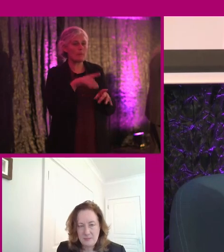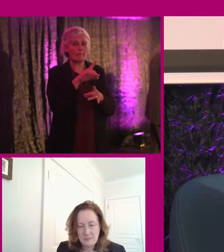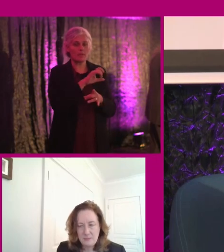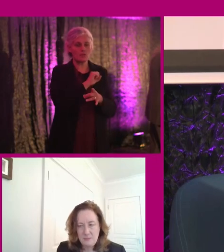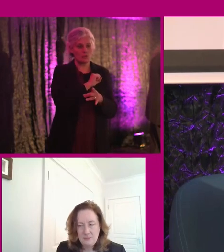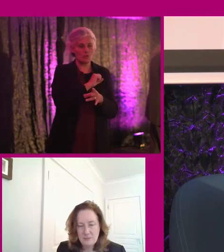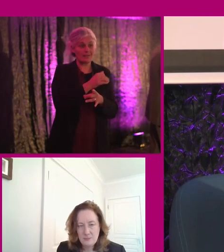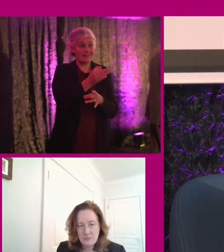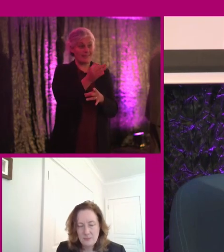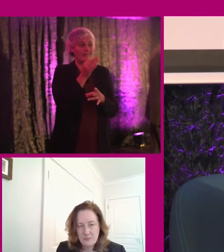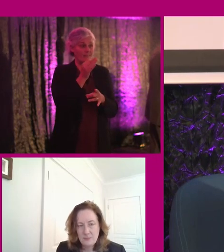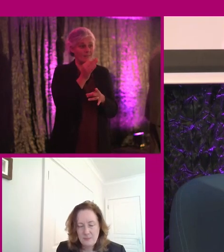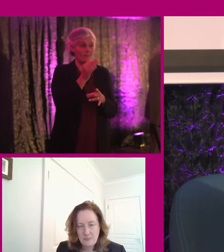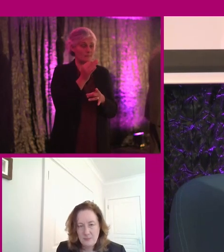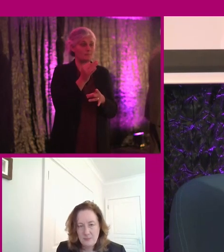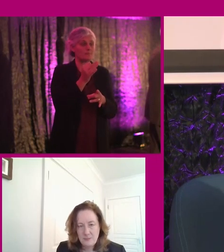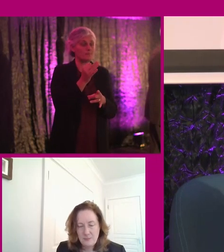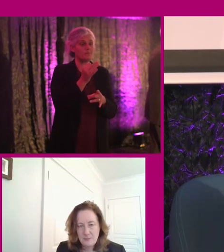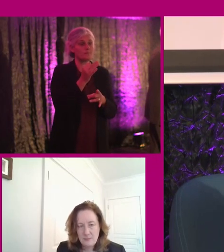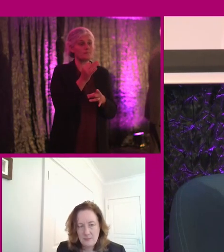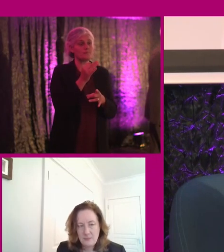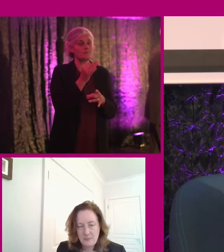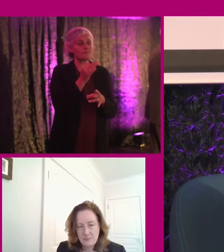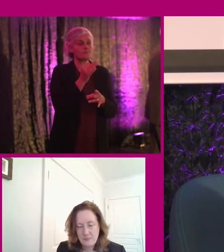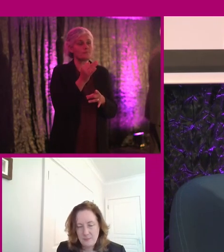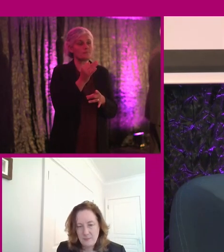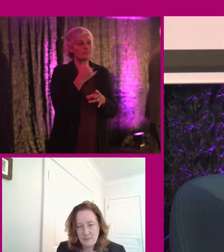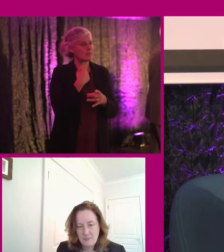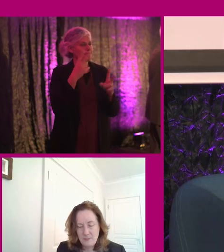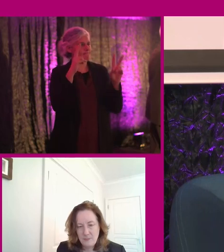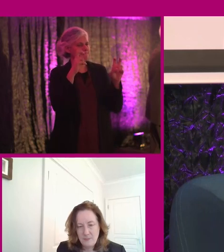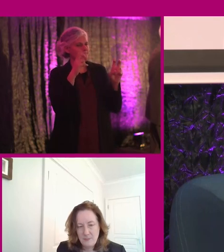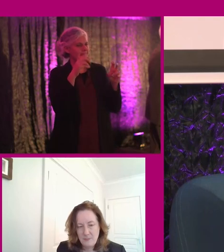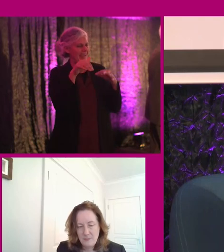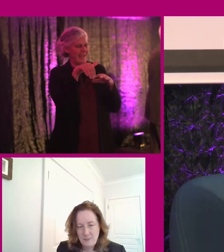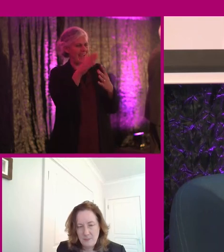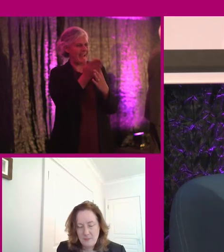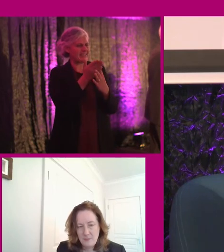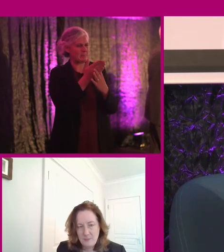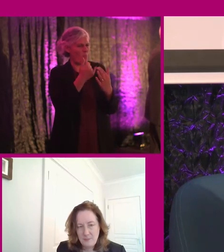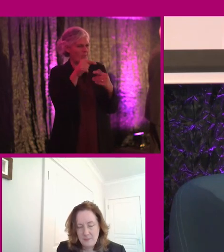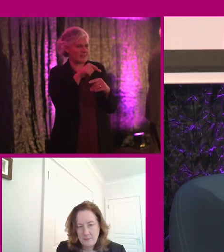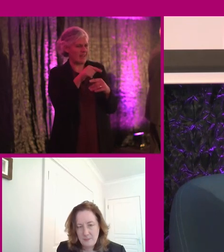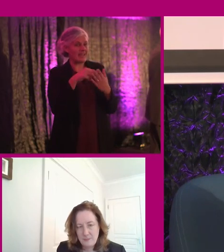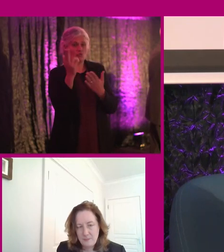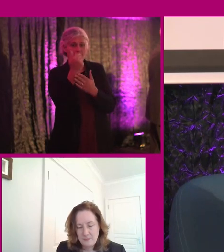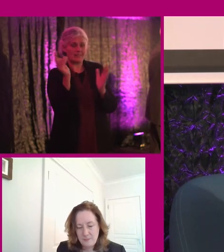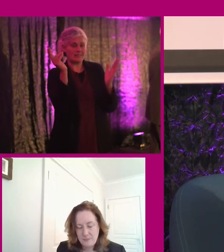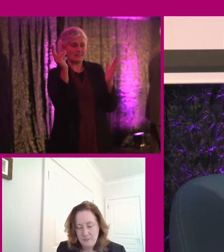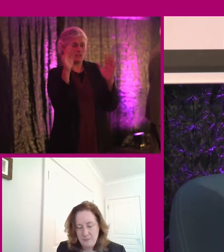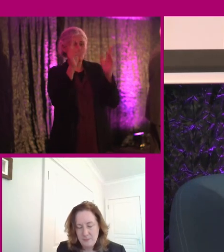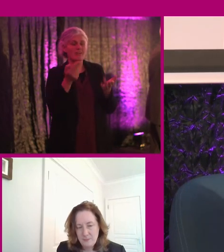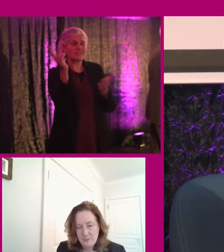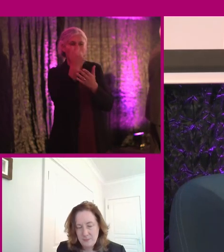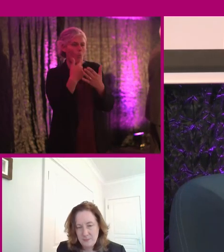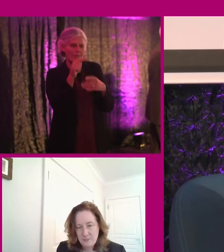that kind of if you are, you know, it's important to define accessibility and universal design and consultations with kind of